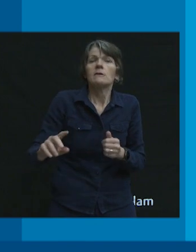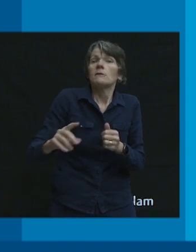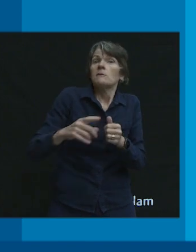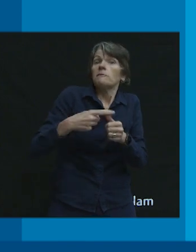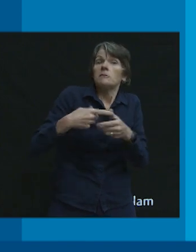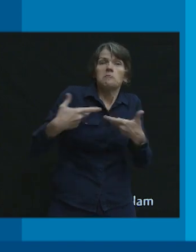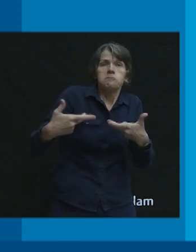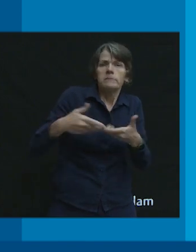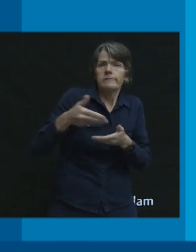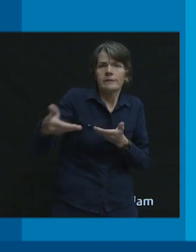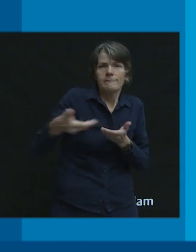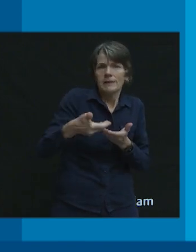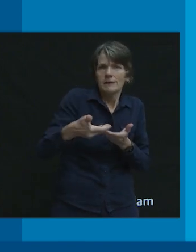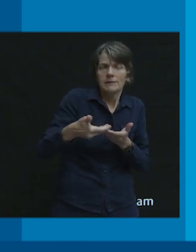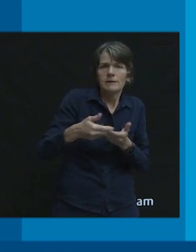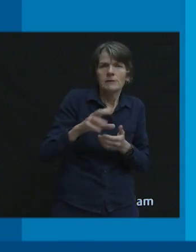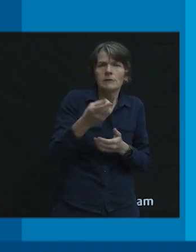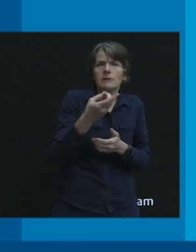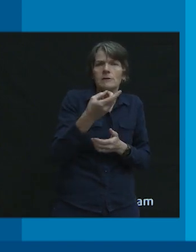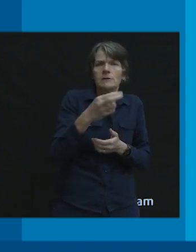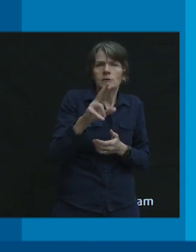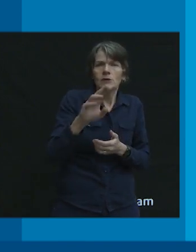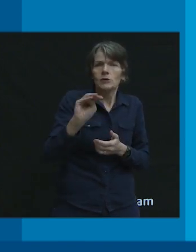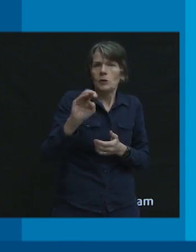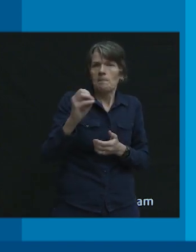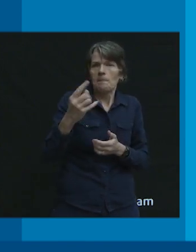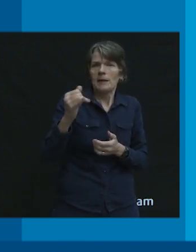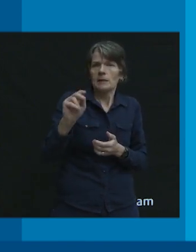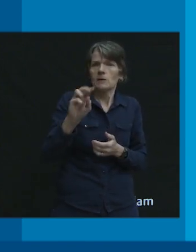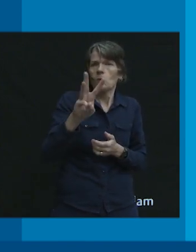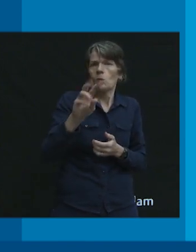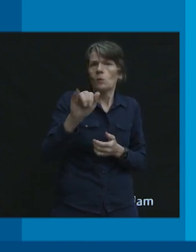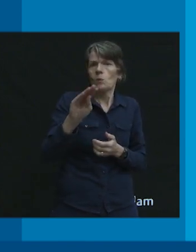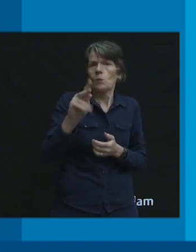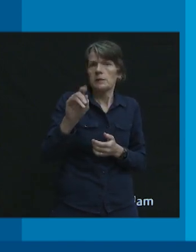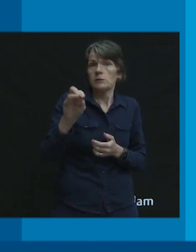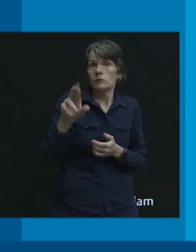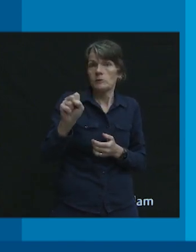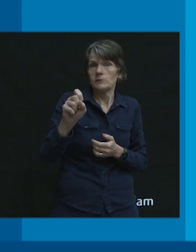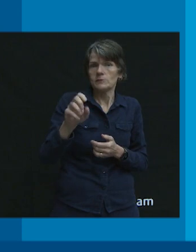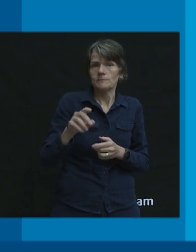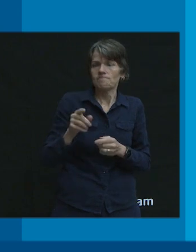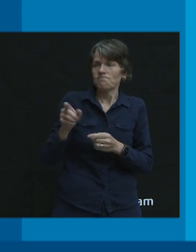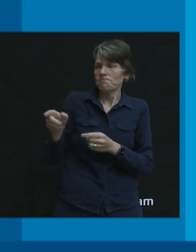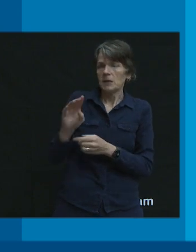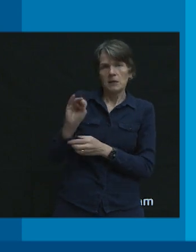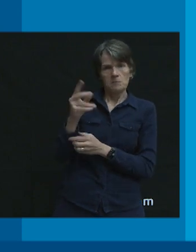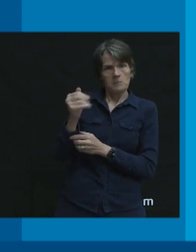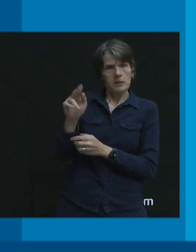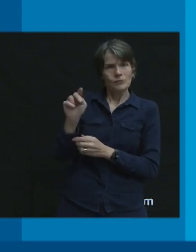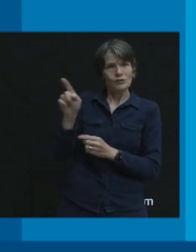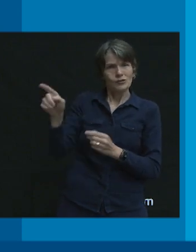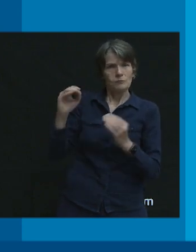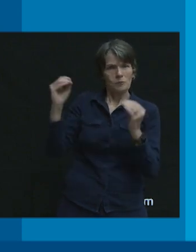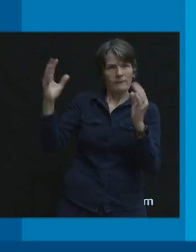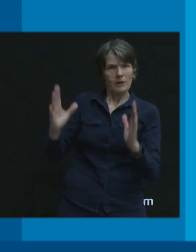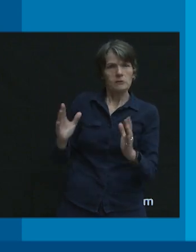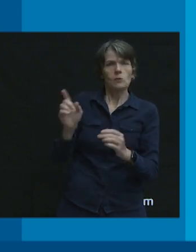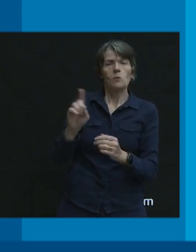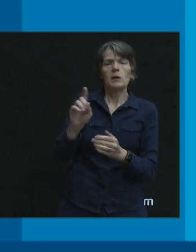to invite Dr. Megan Winters. So Megan is a professor at